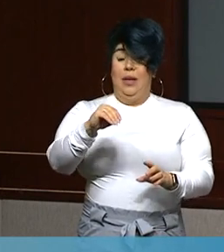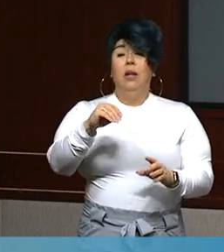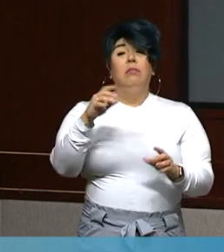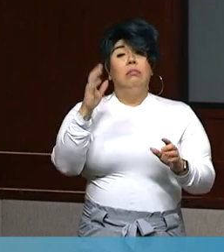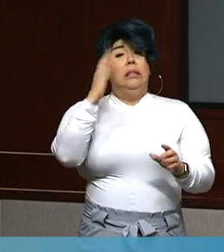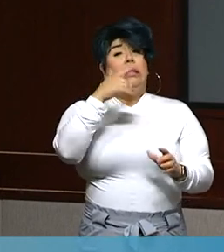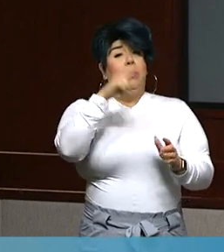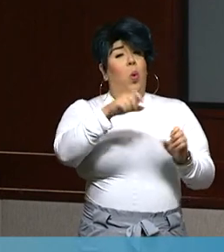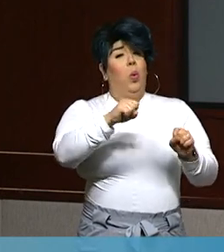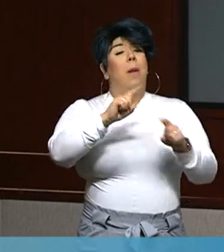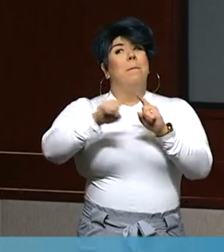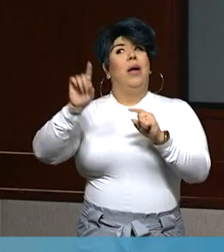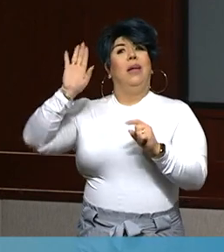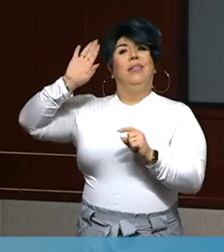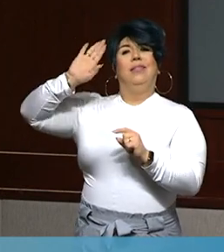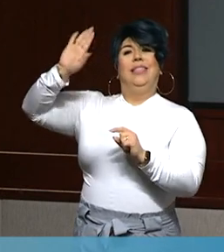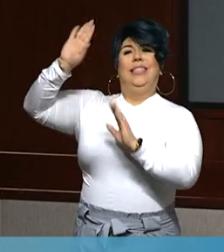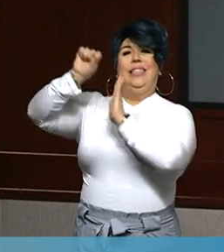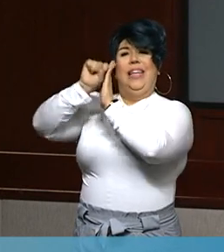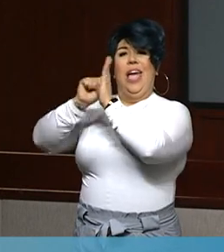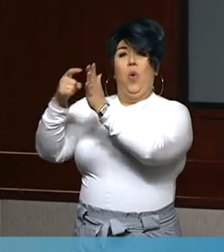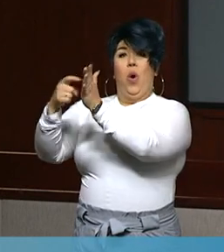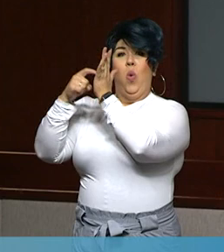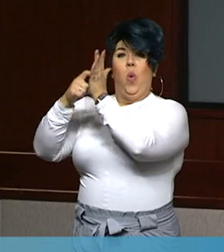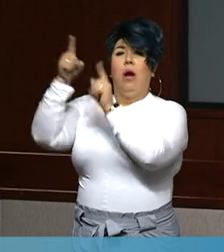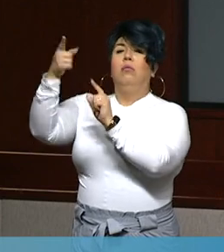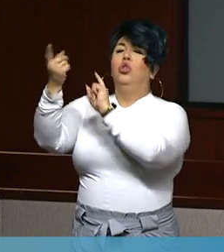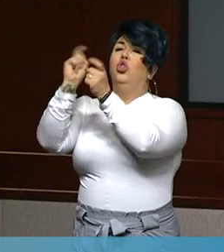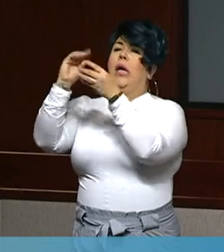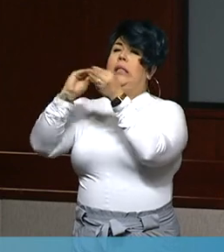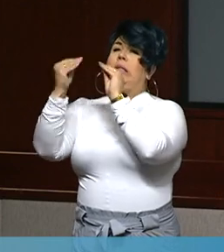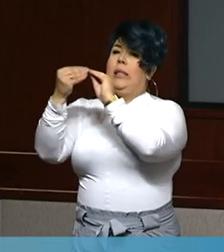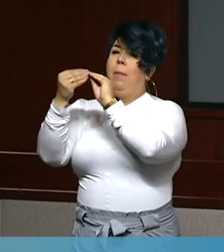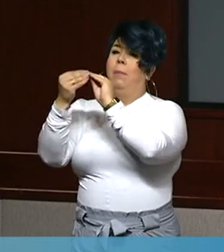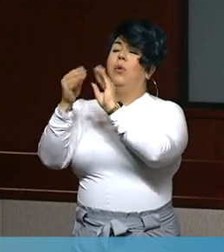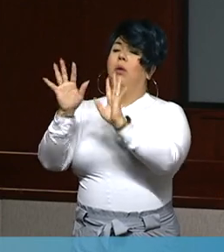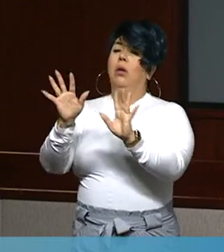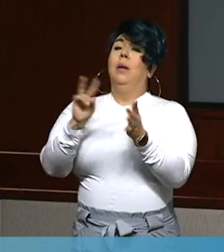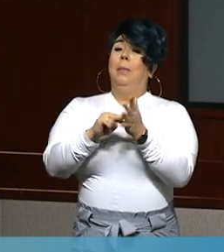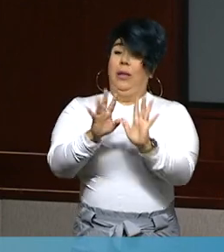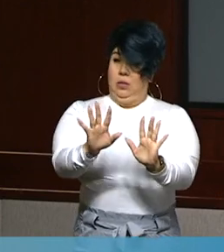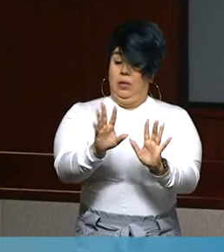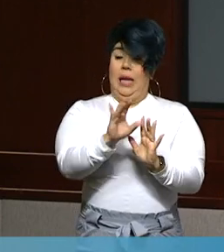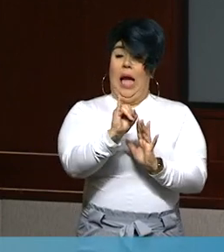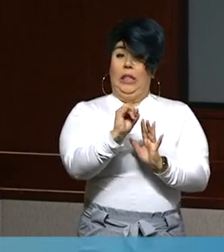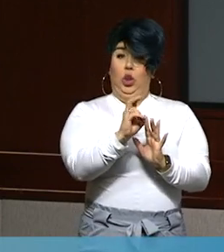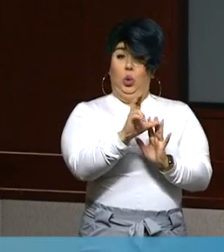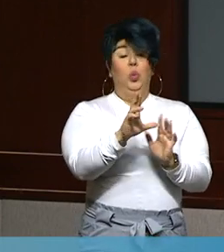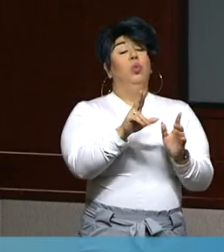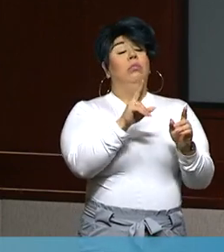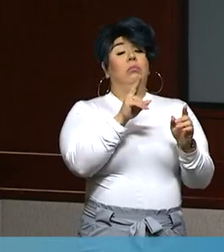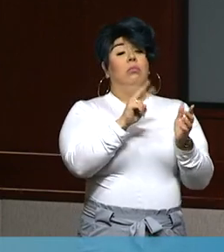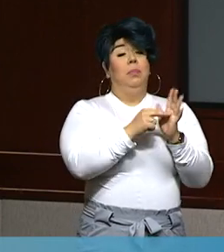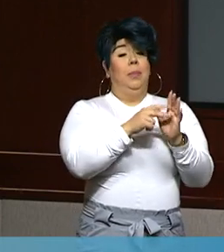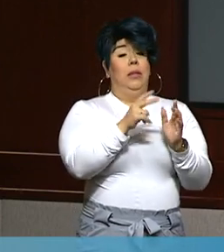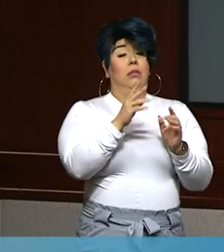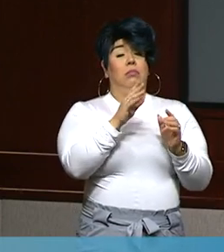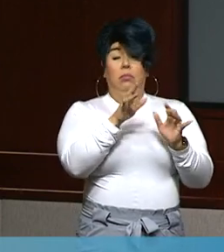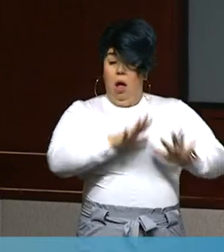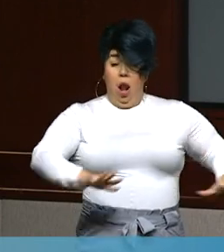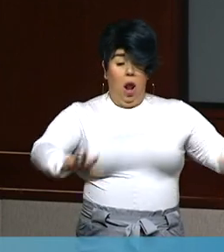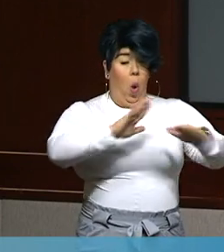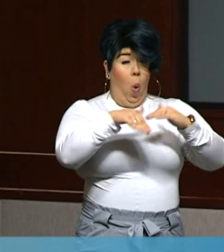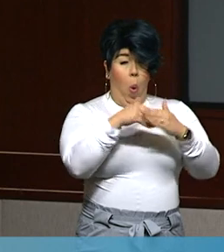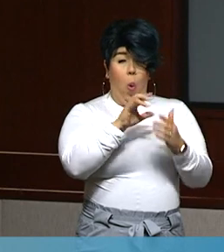of available ICU beds during this time period to exclude pediatric ICU beds. On Sunday,